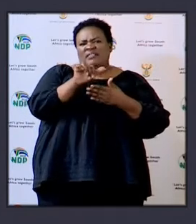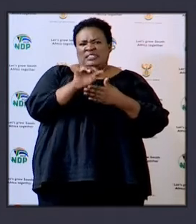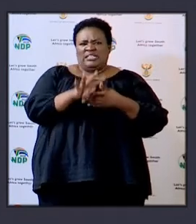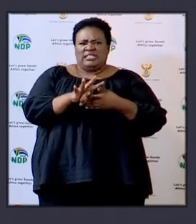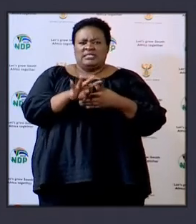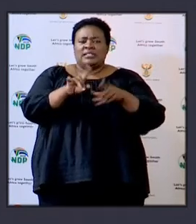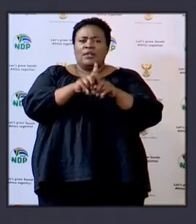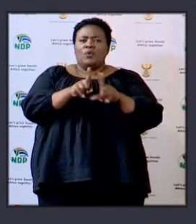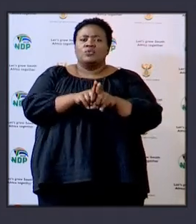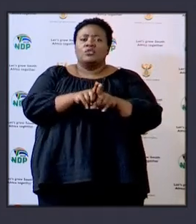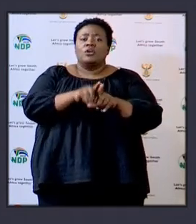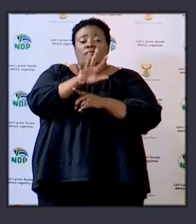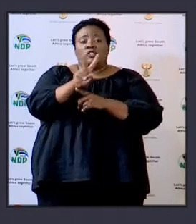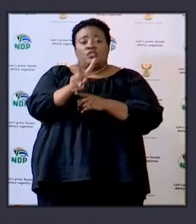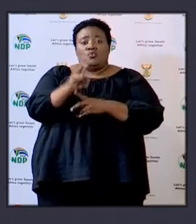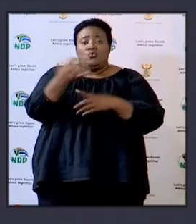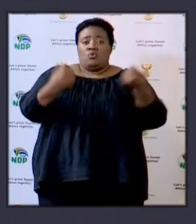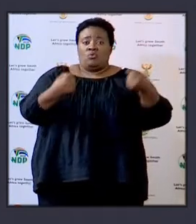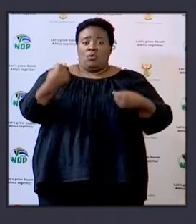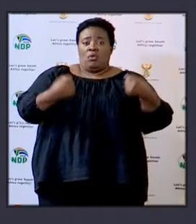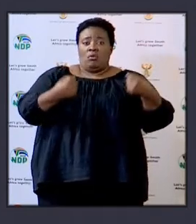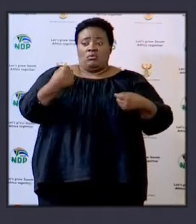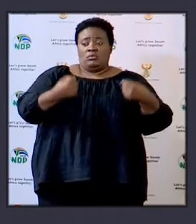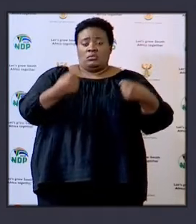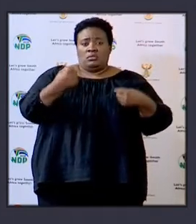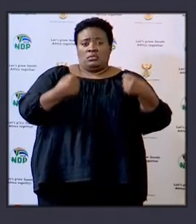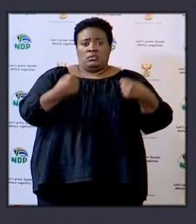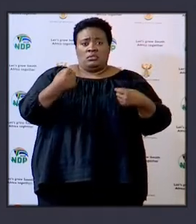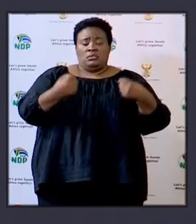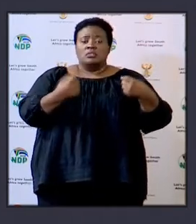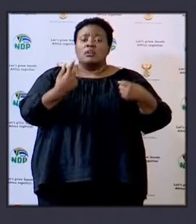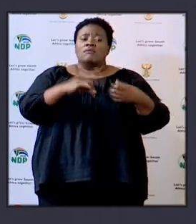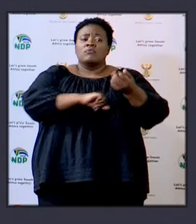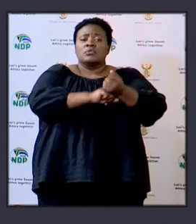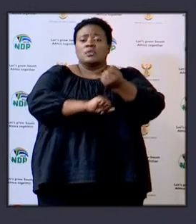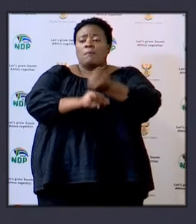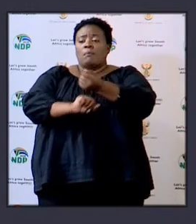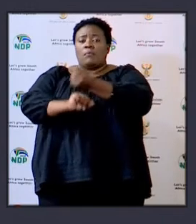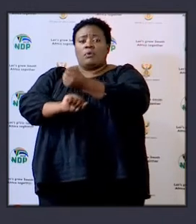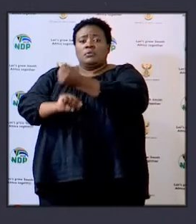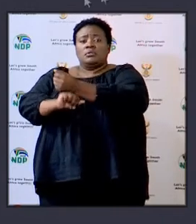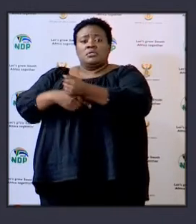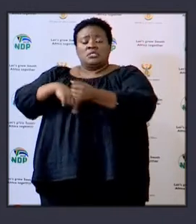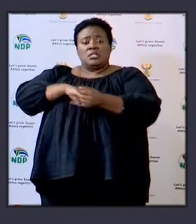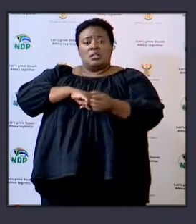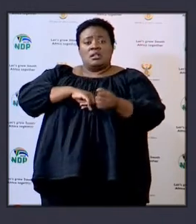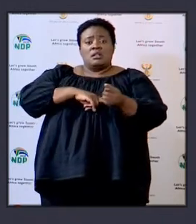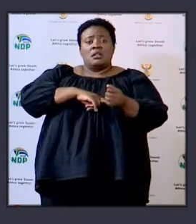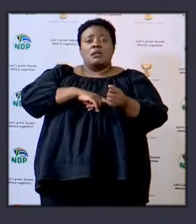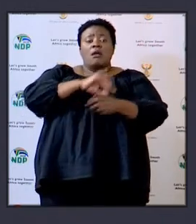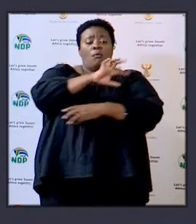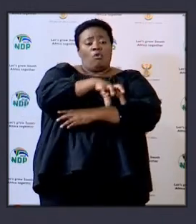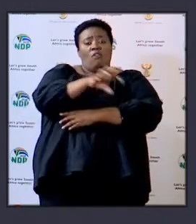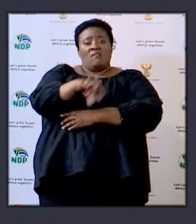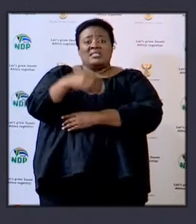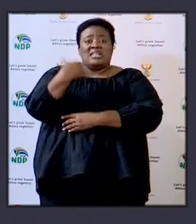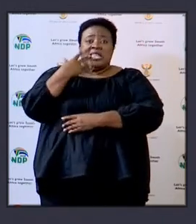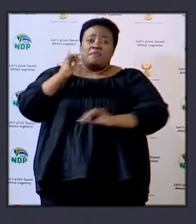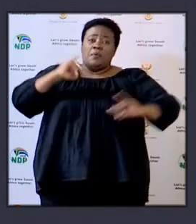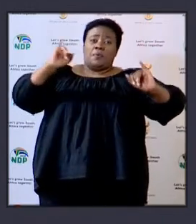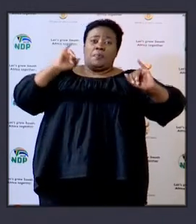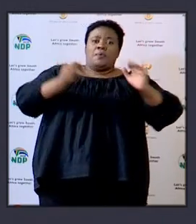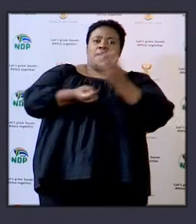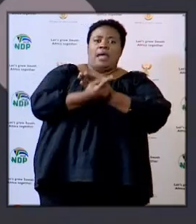made almost 52 vehicles that are located to provide support to our province in case of any